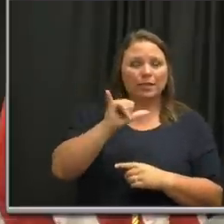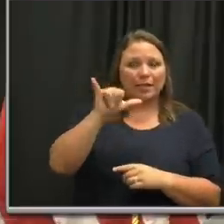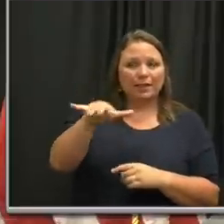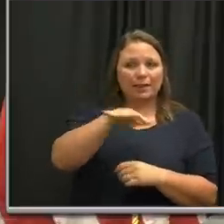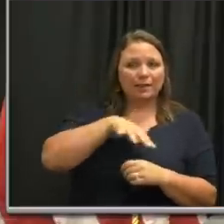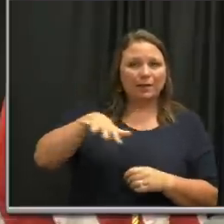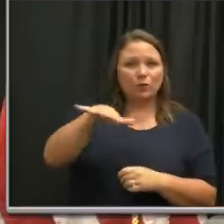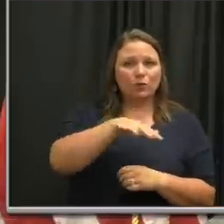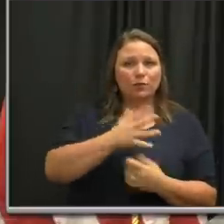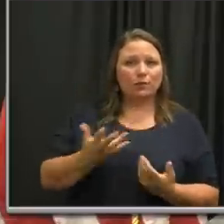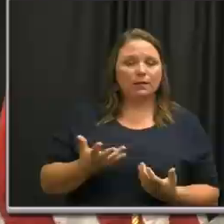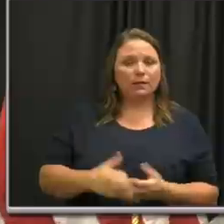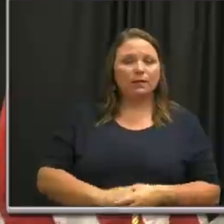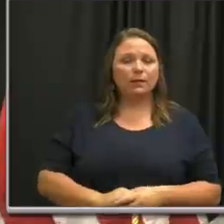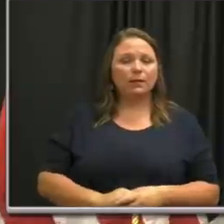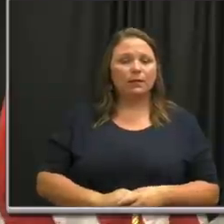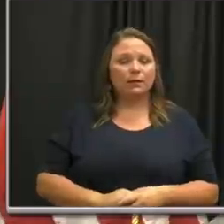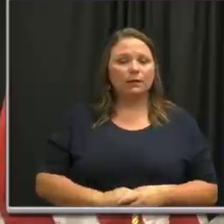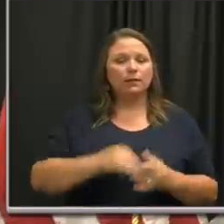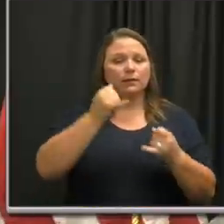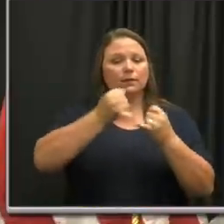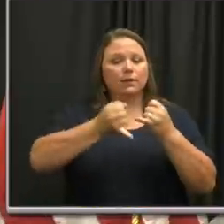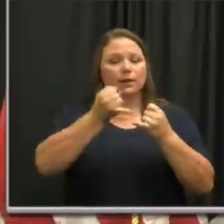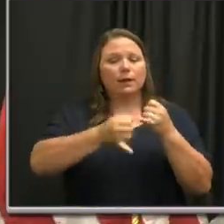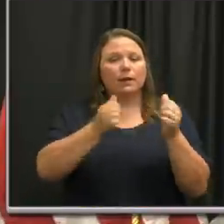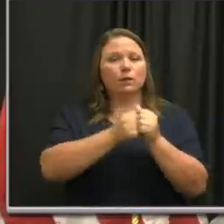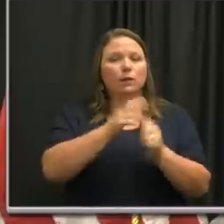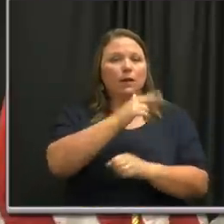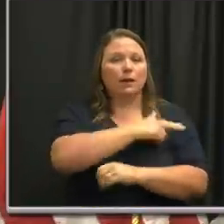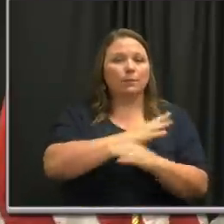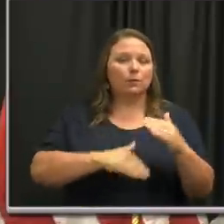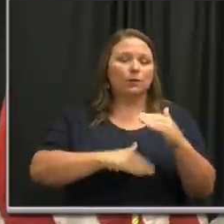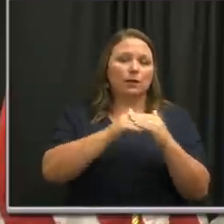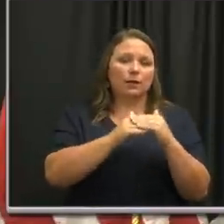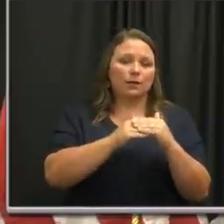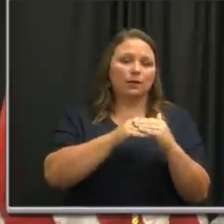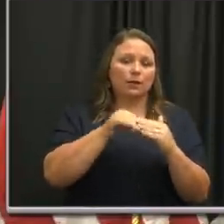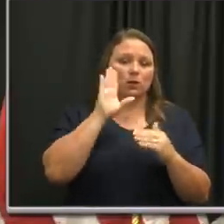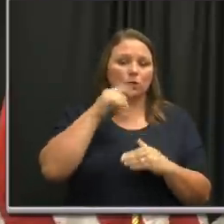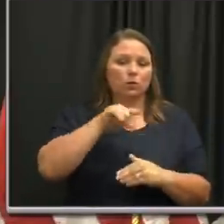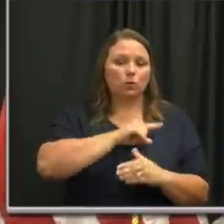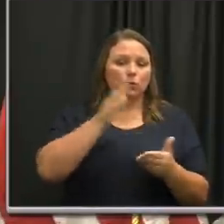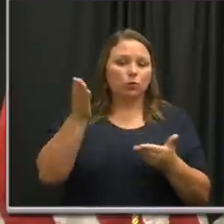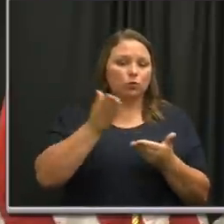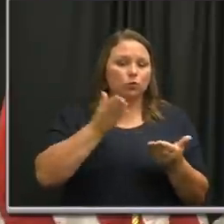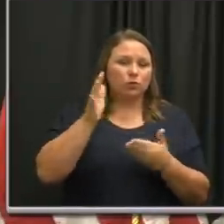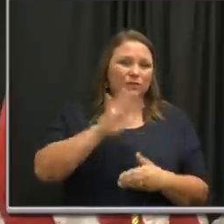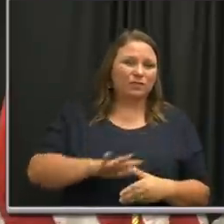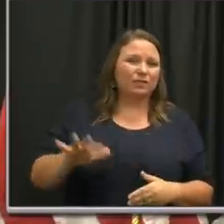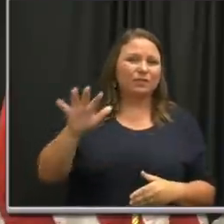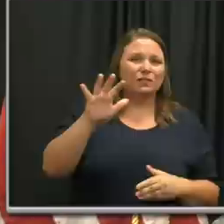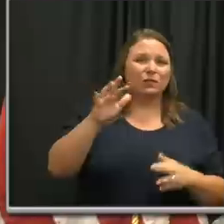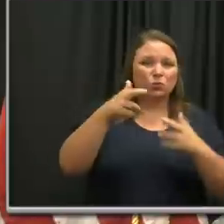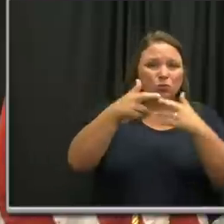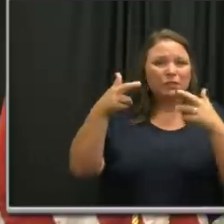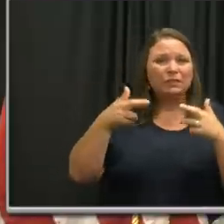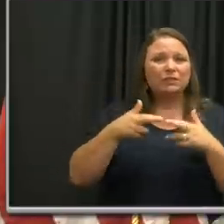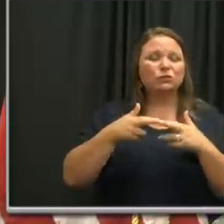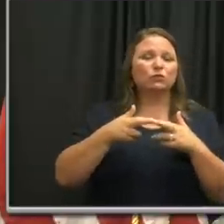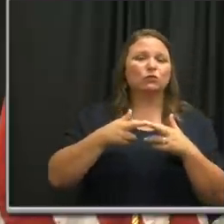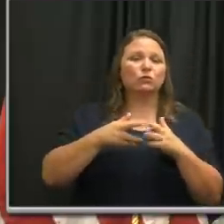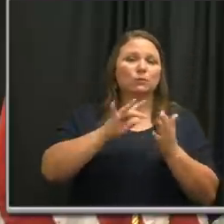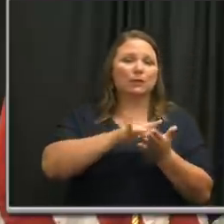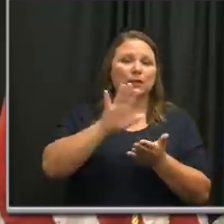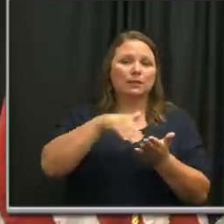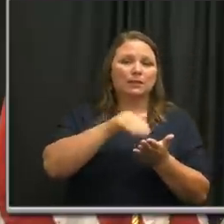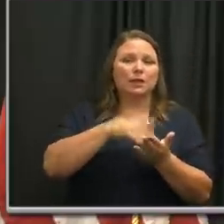that area? And lastly, with our hospital capacity, I mean, we serve as sort of a regional medical center for